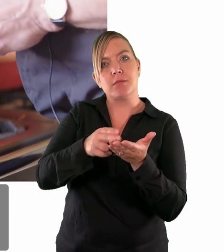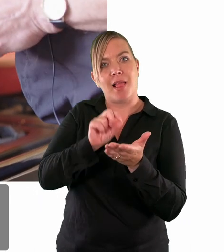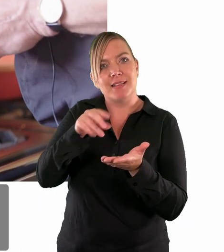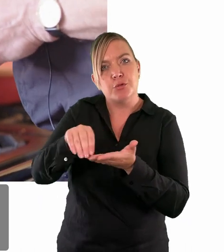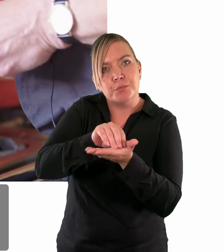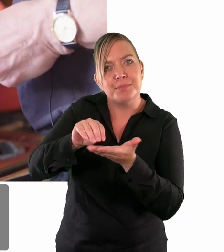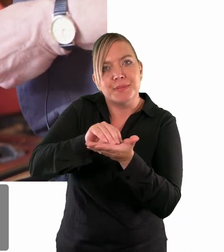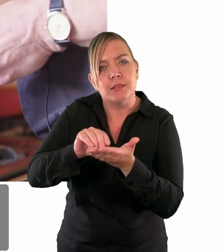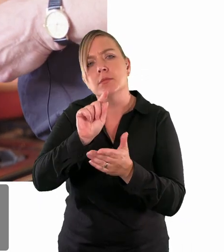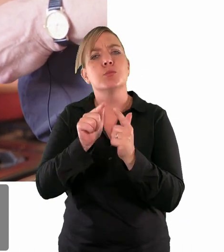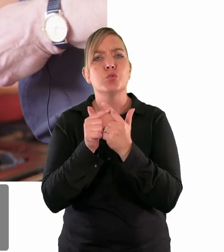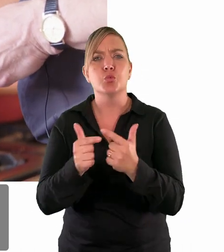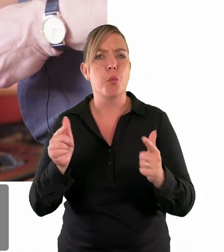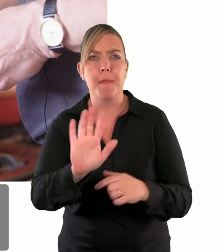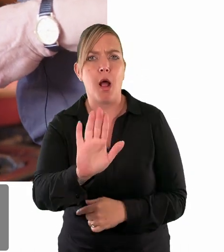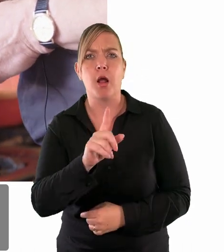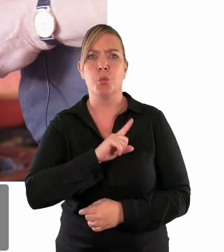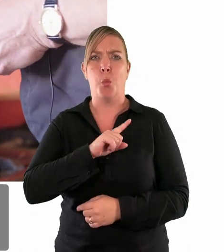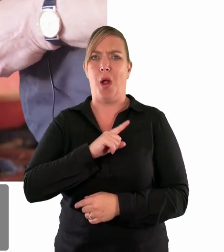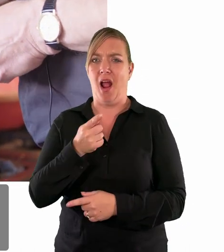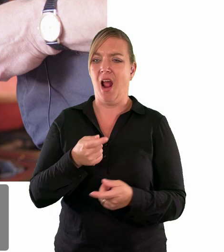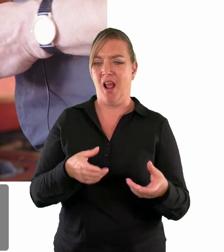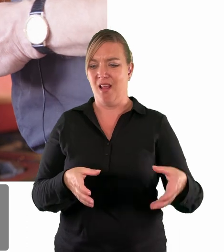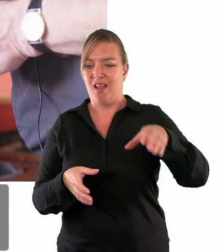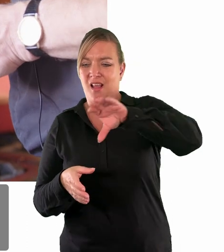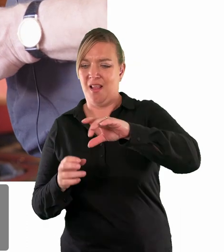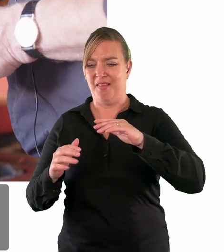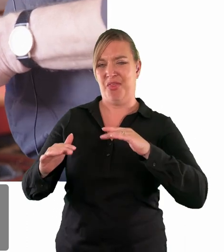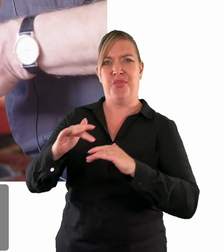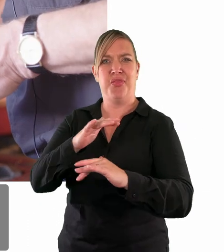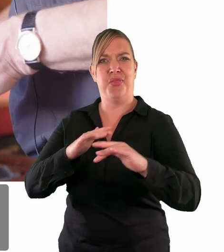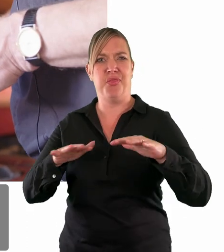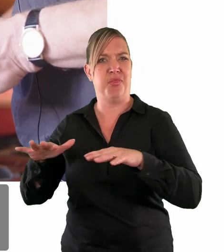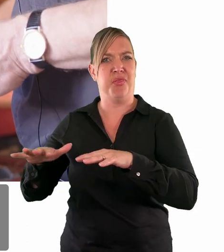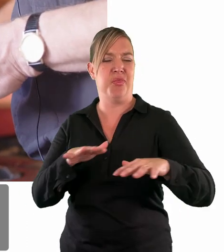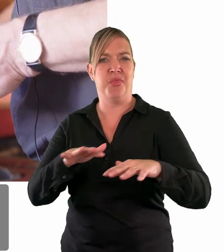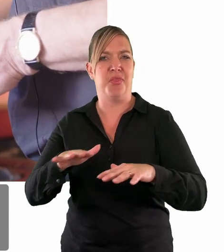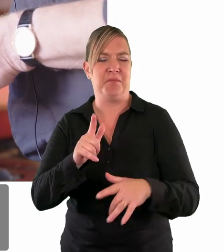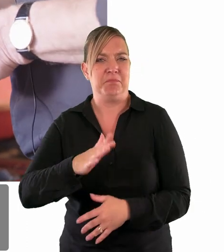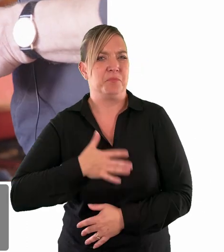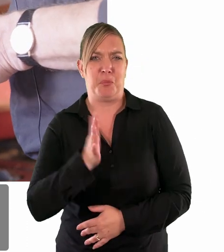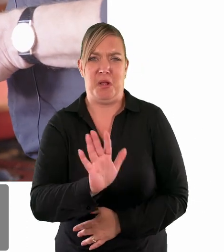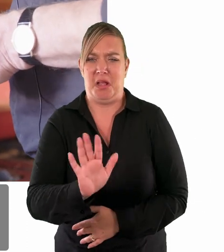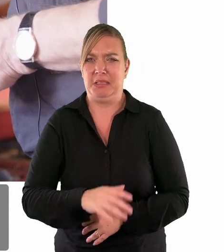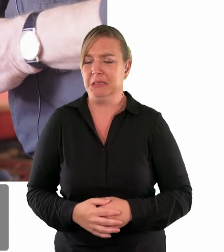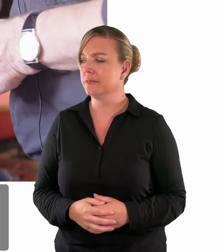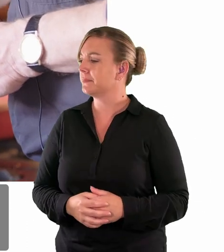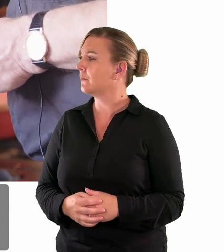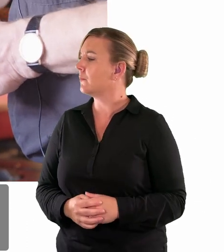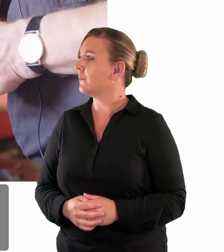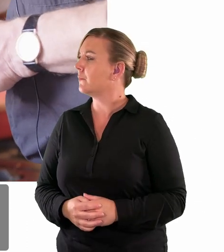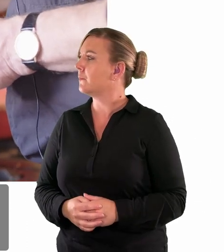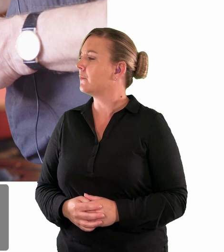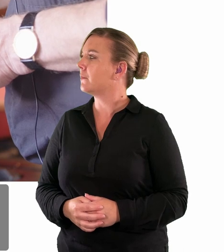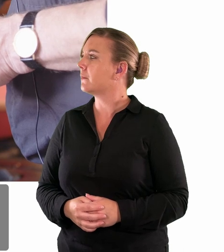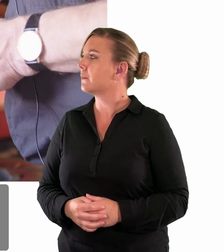because if we have too much then the batter will just end up kind of it'll sort of float all around the pan and